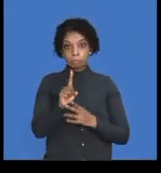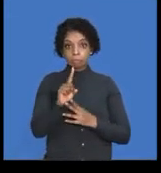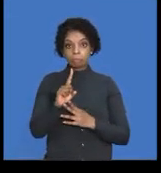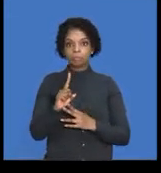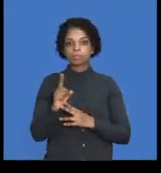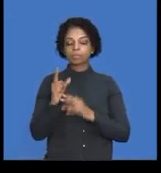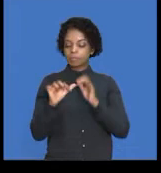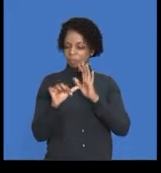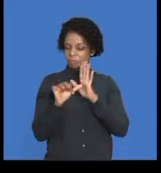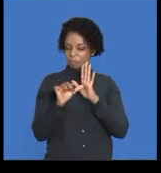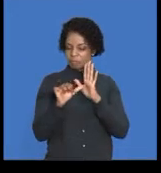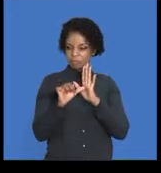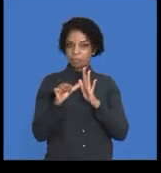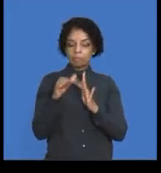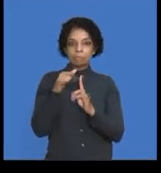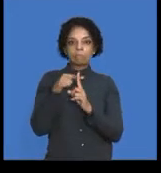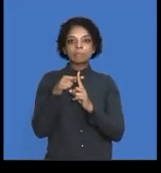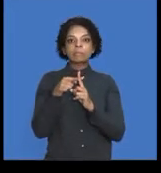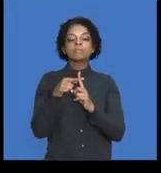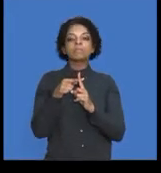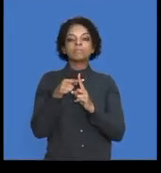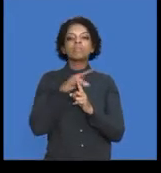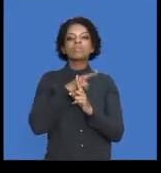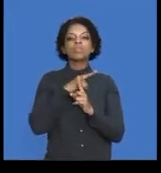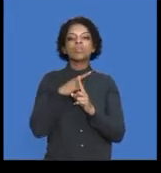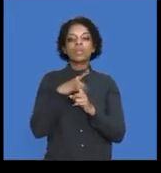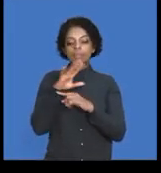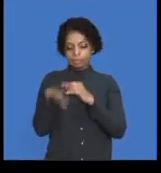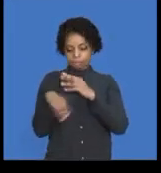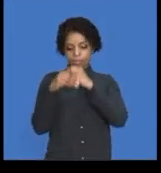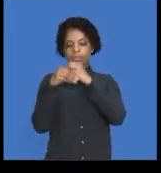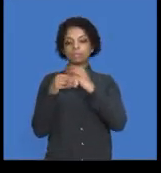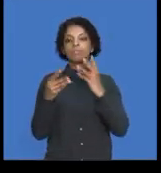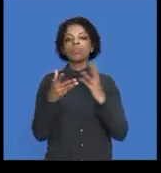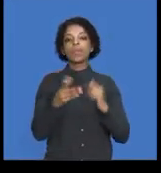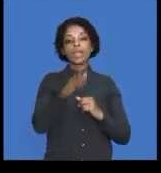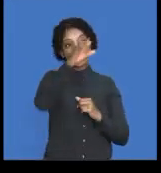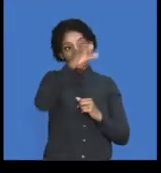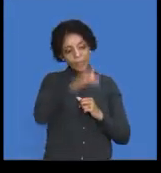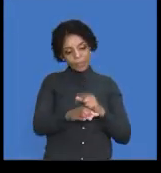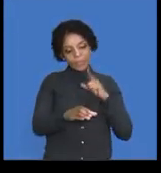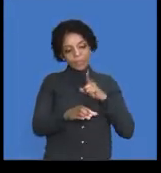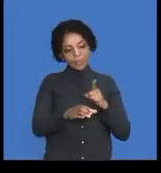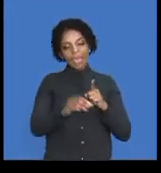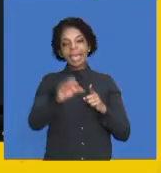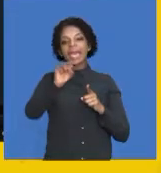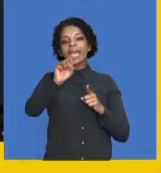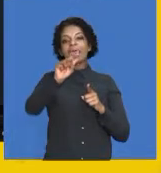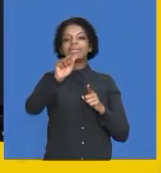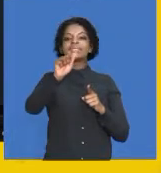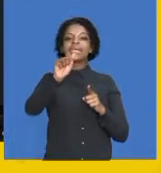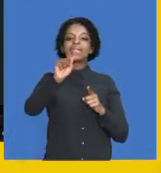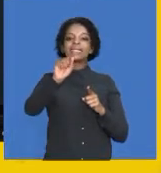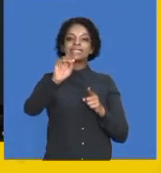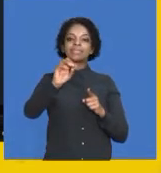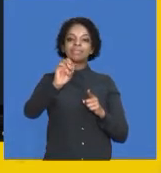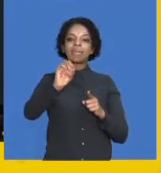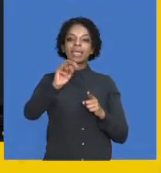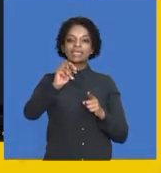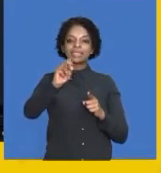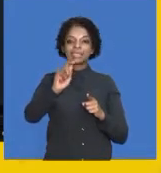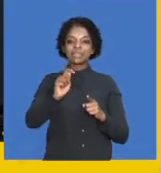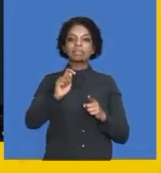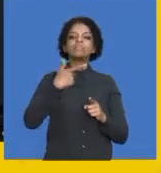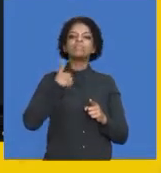operation is important. I'm adding it to my statement. Can you see? So, what am I doing? I'm correcting